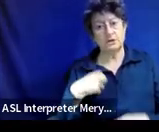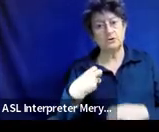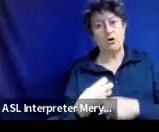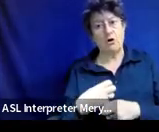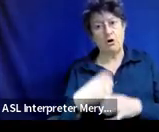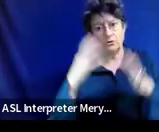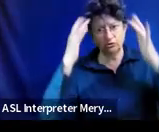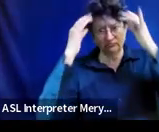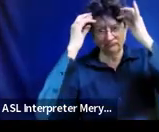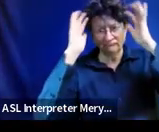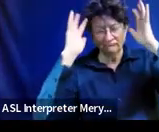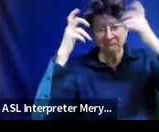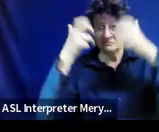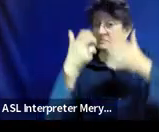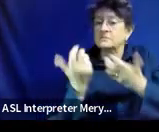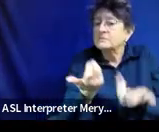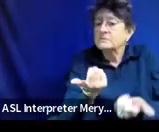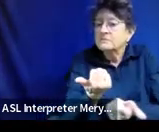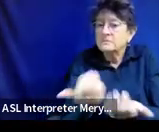any questions?